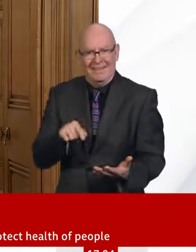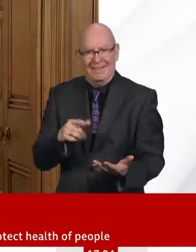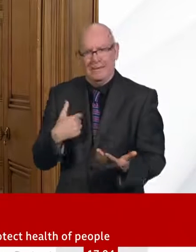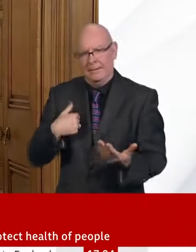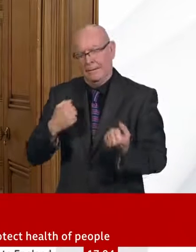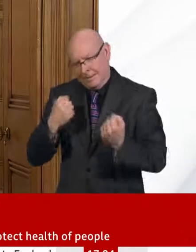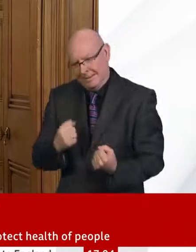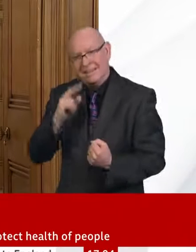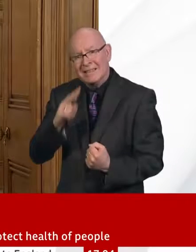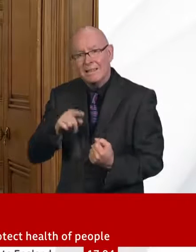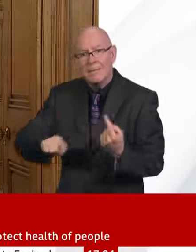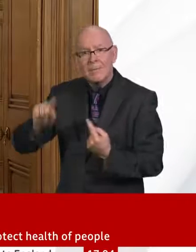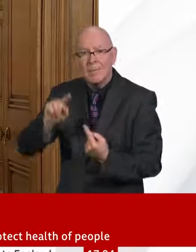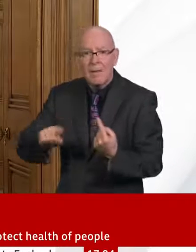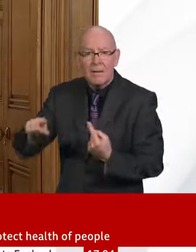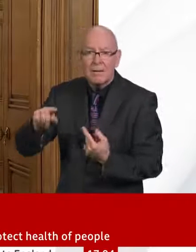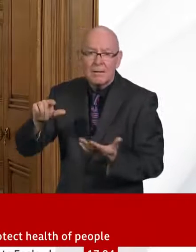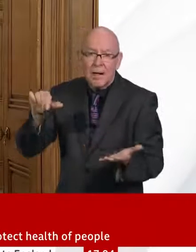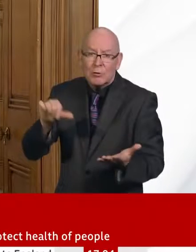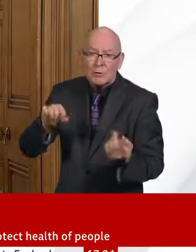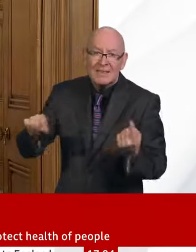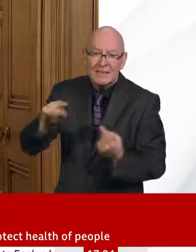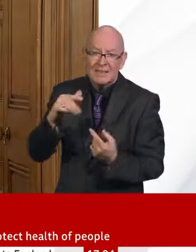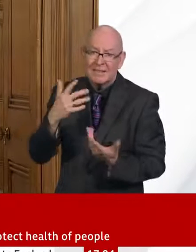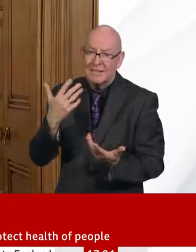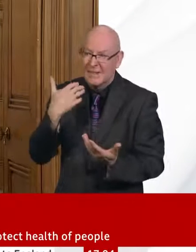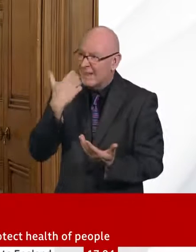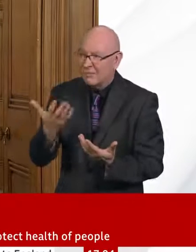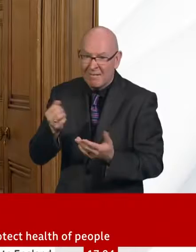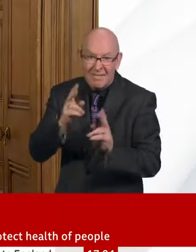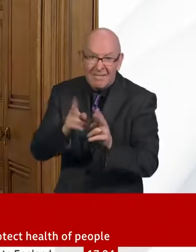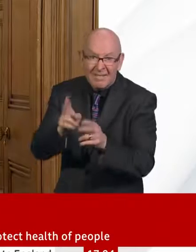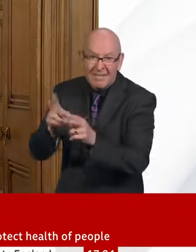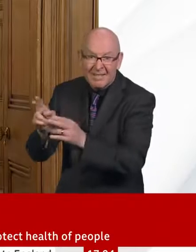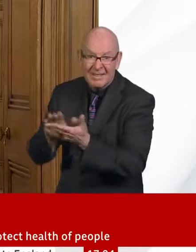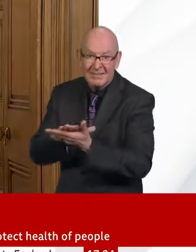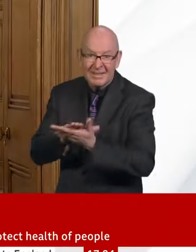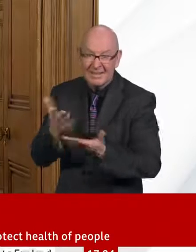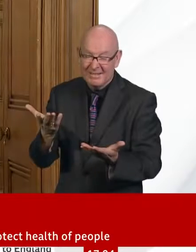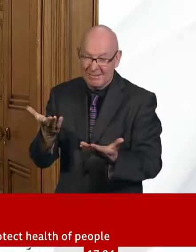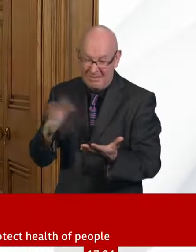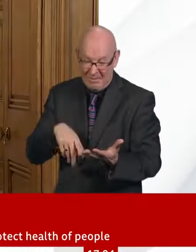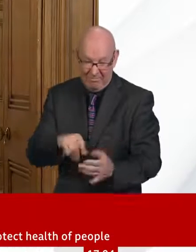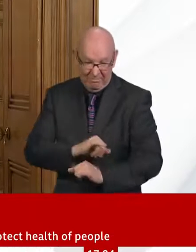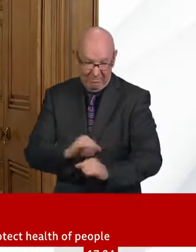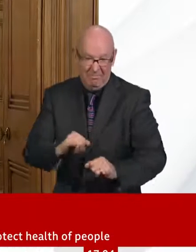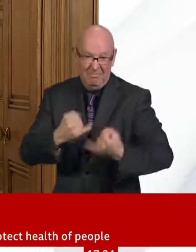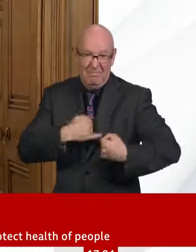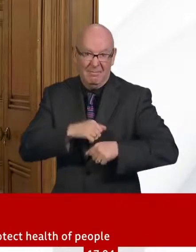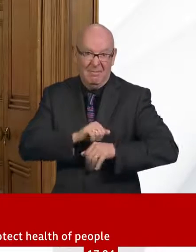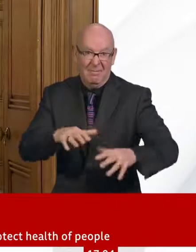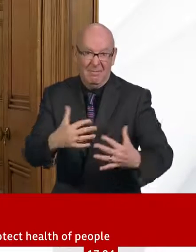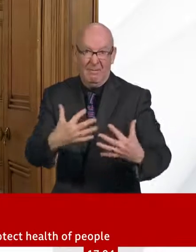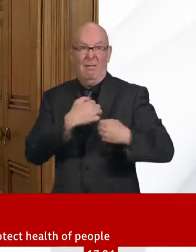virus. The government's approach is to follow scientific and medical advice through our step-by-step action plan,